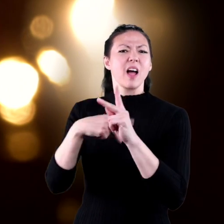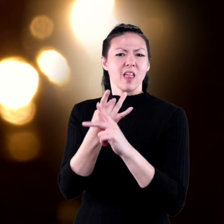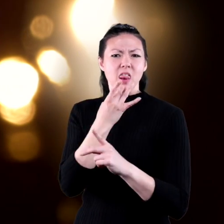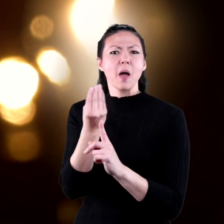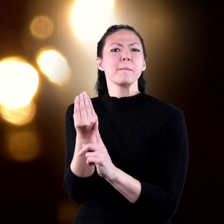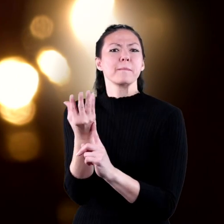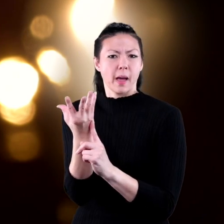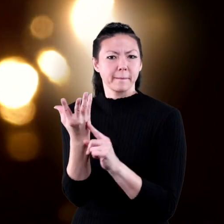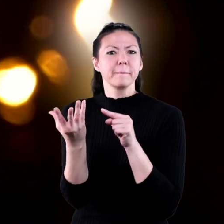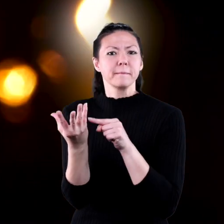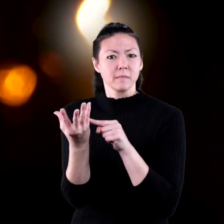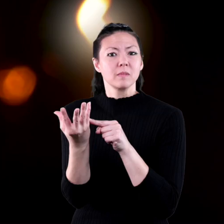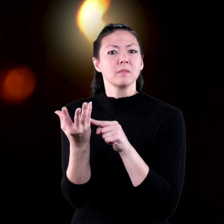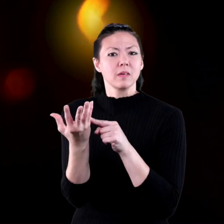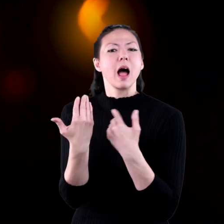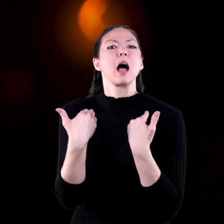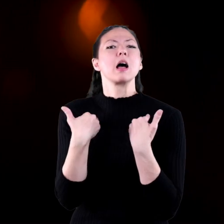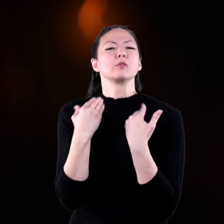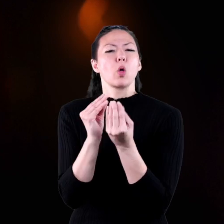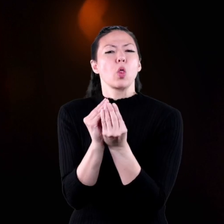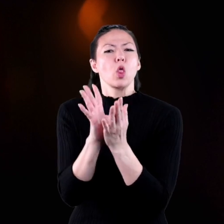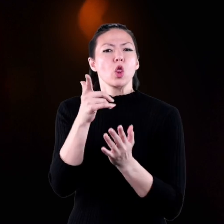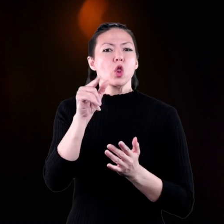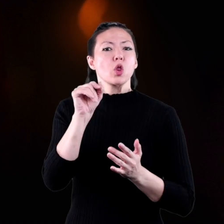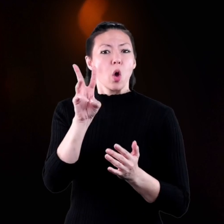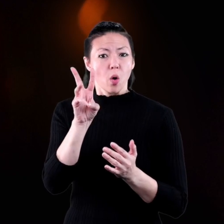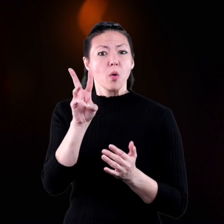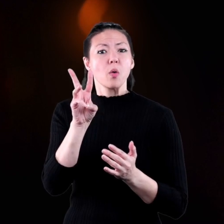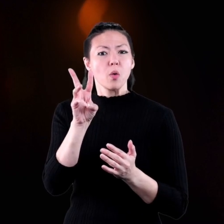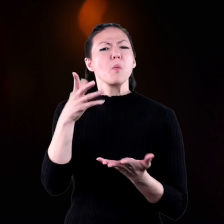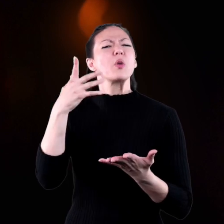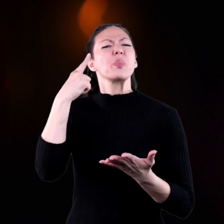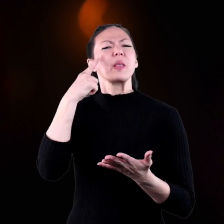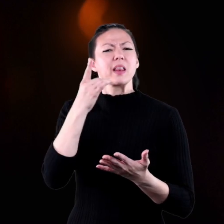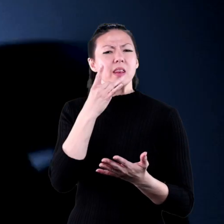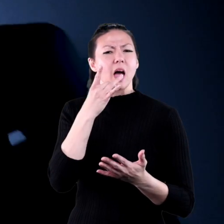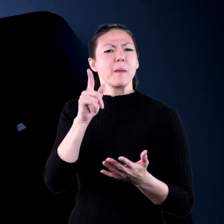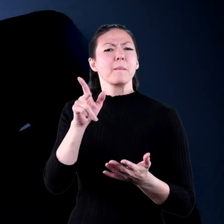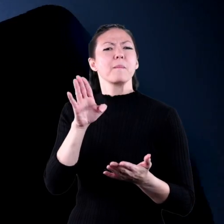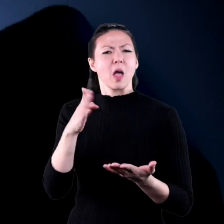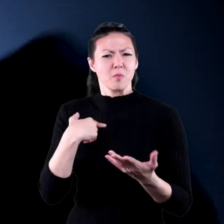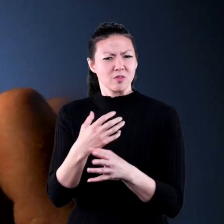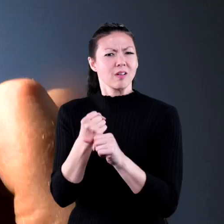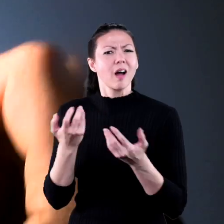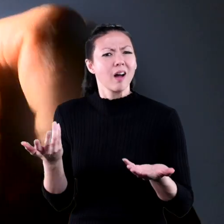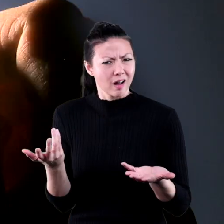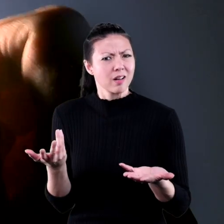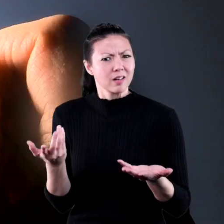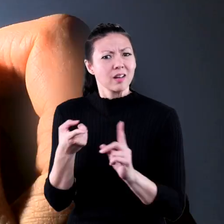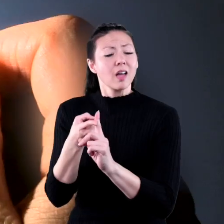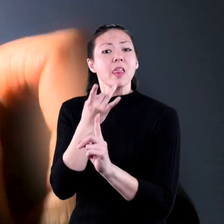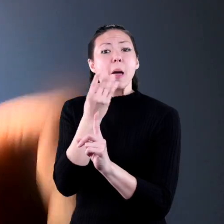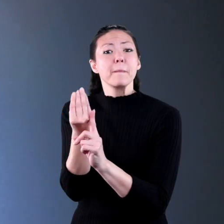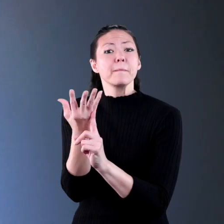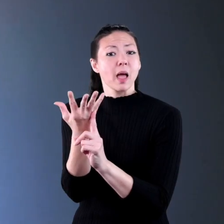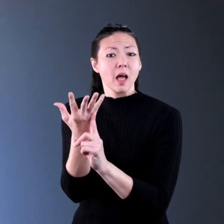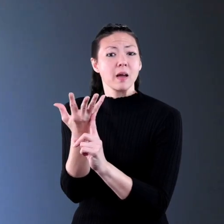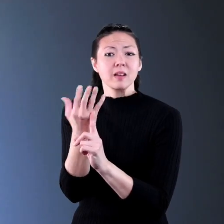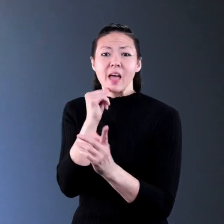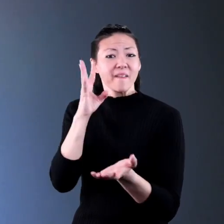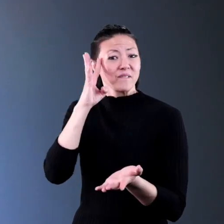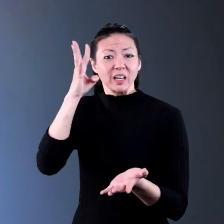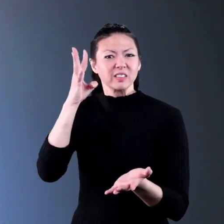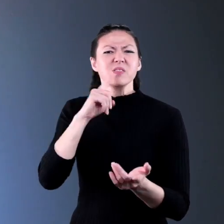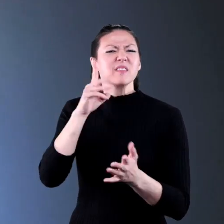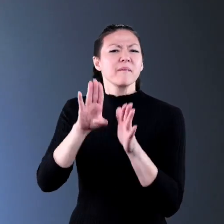bulb, one that has a glowing filament. How do you think we got the light bulb? The light bulb was not invented by just one man. The